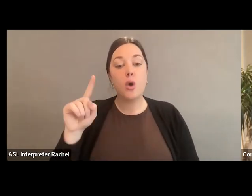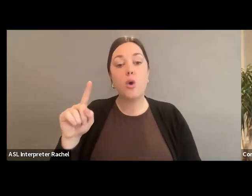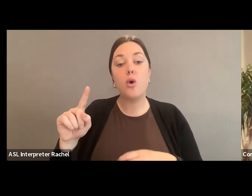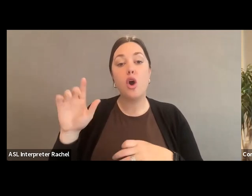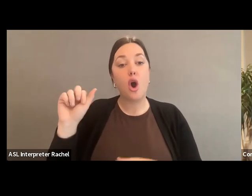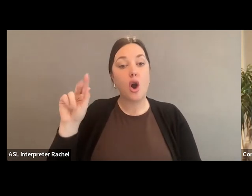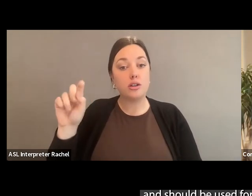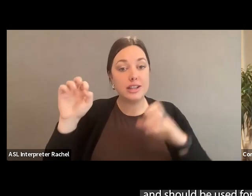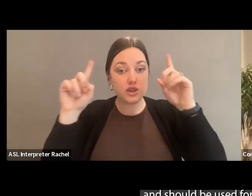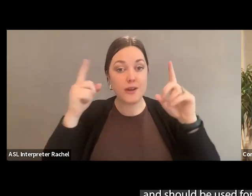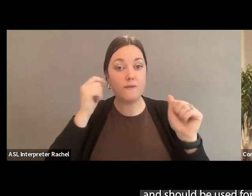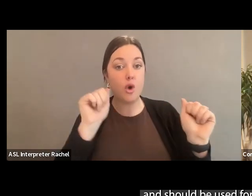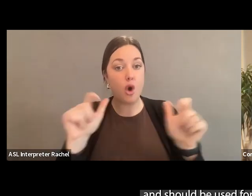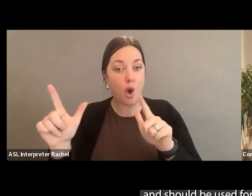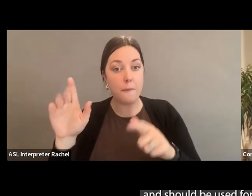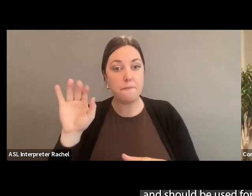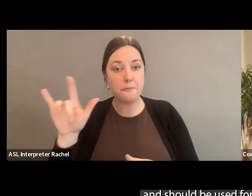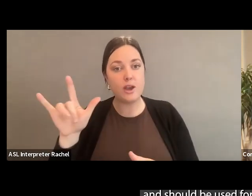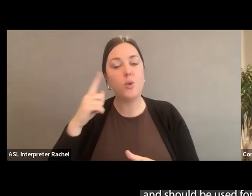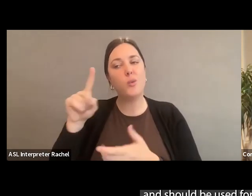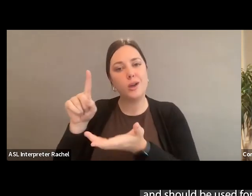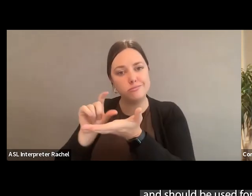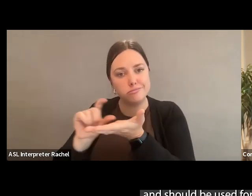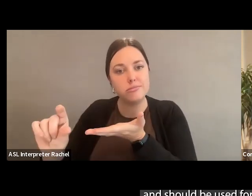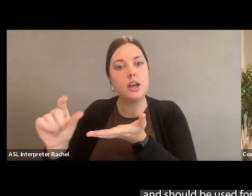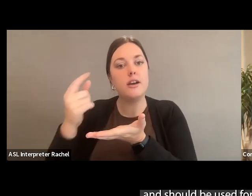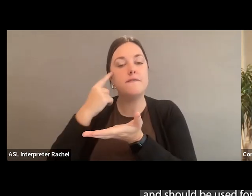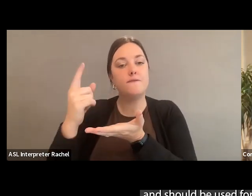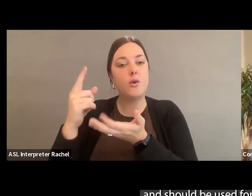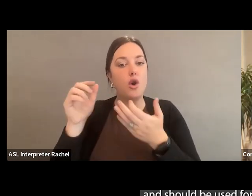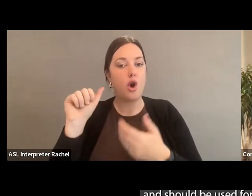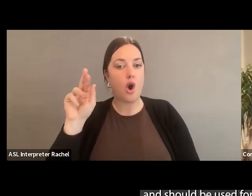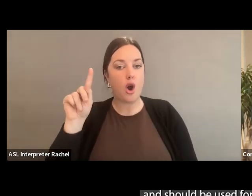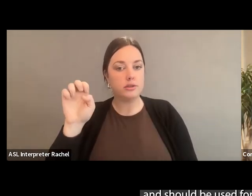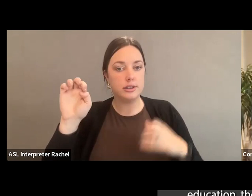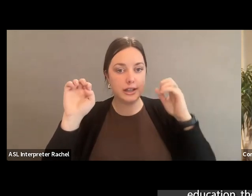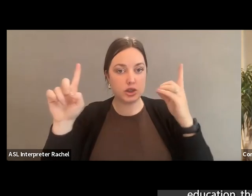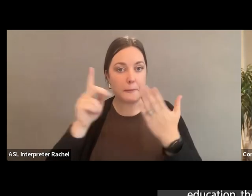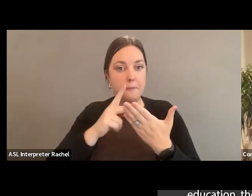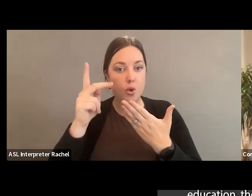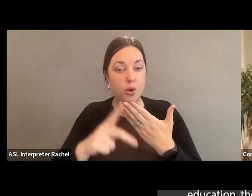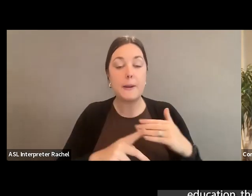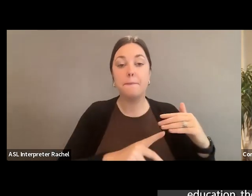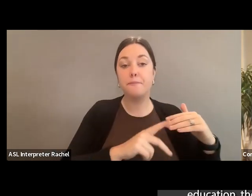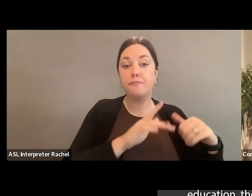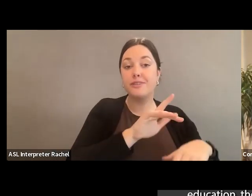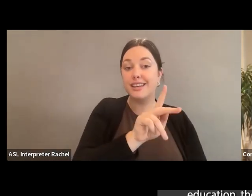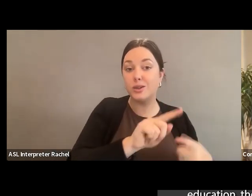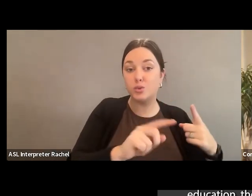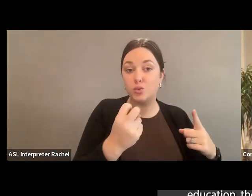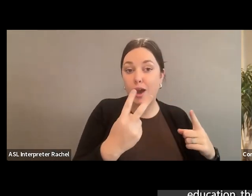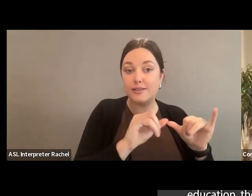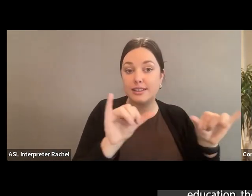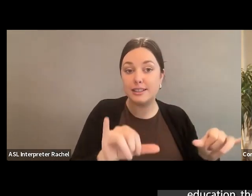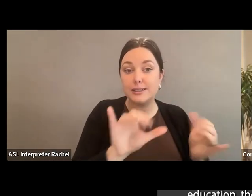all the resources that can and should be used for arts education programs, starting with early childhood education, the K-12 system,